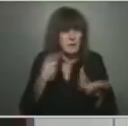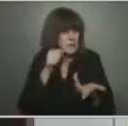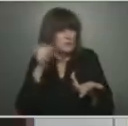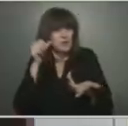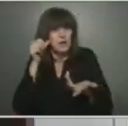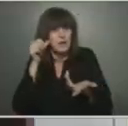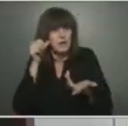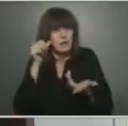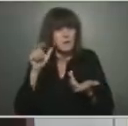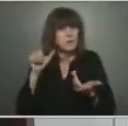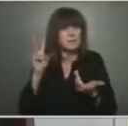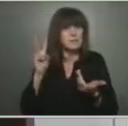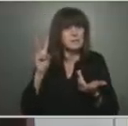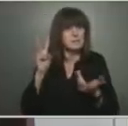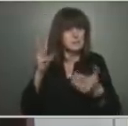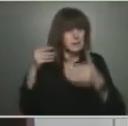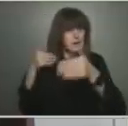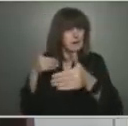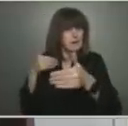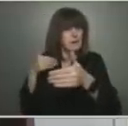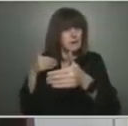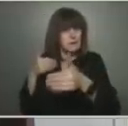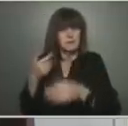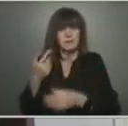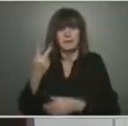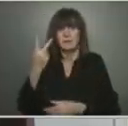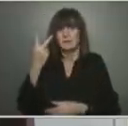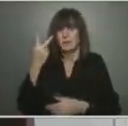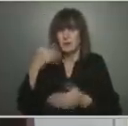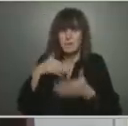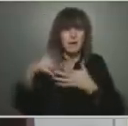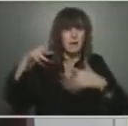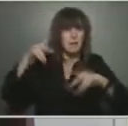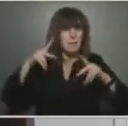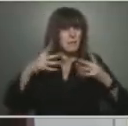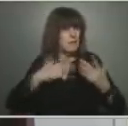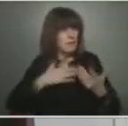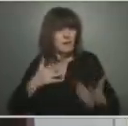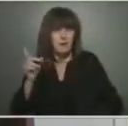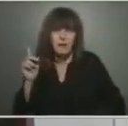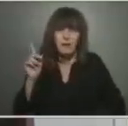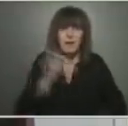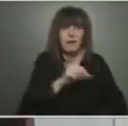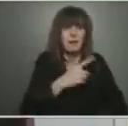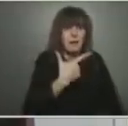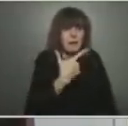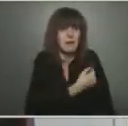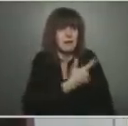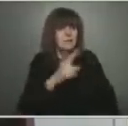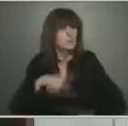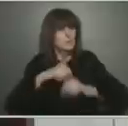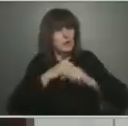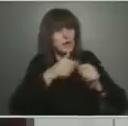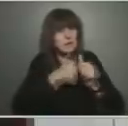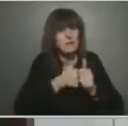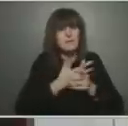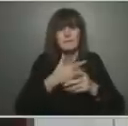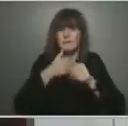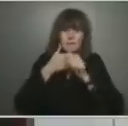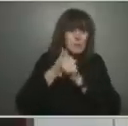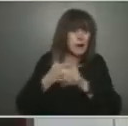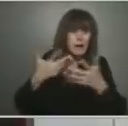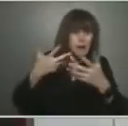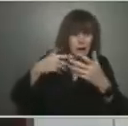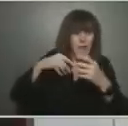They've all heard the call that we need to protect each other and ourselves. And the third dose has a significant bump in